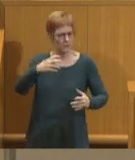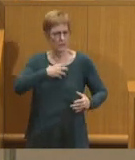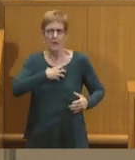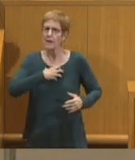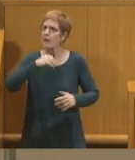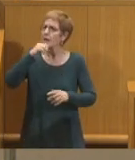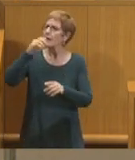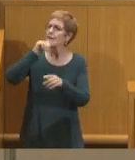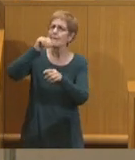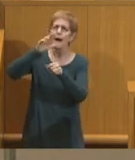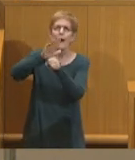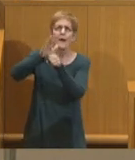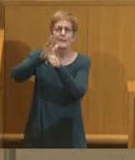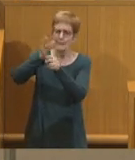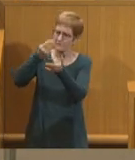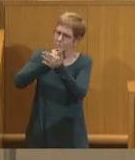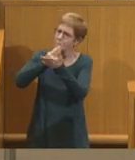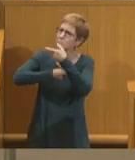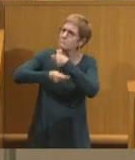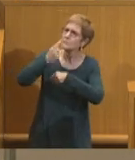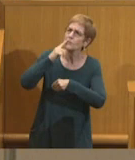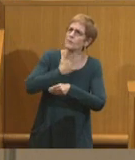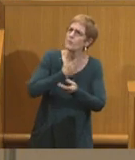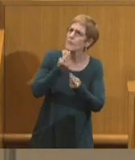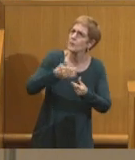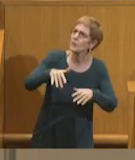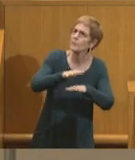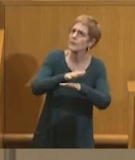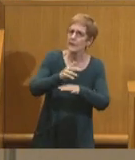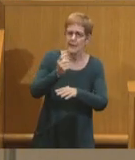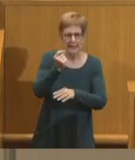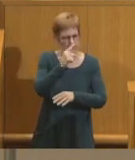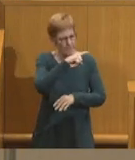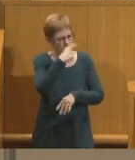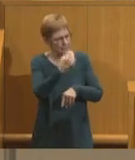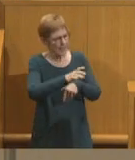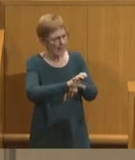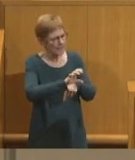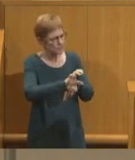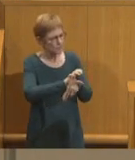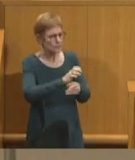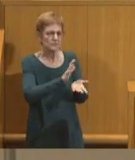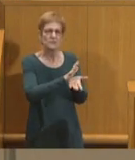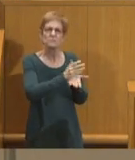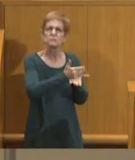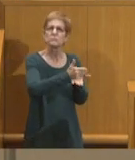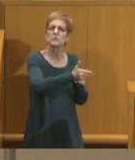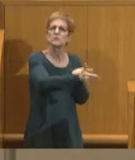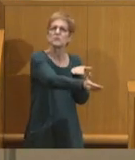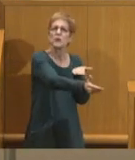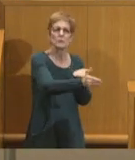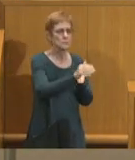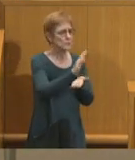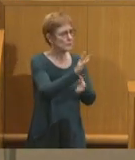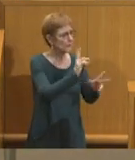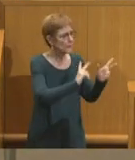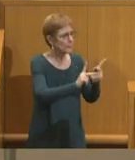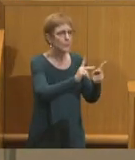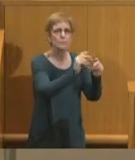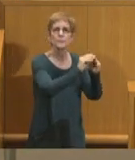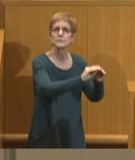adequately compensated for their property. Eleven black churches were bulldozed and their congregations